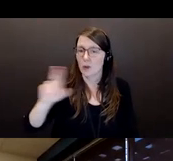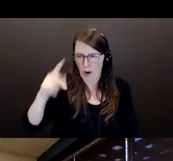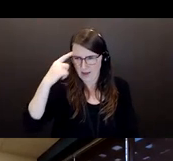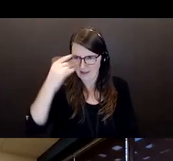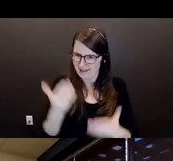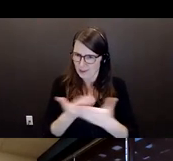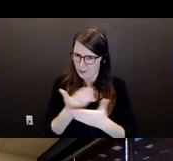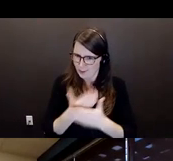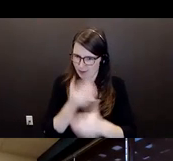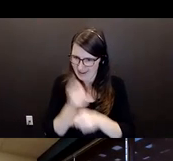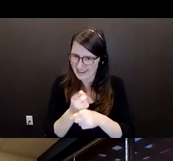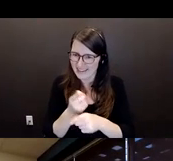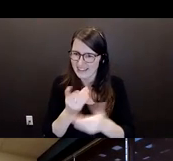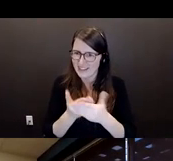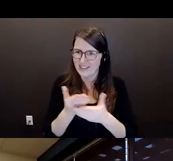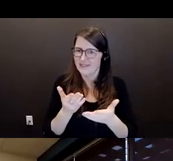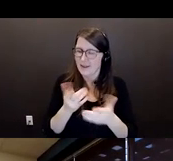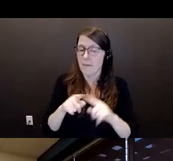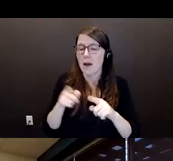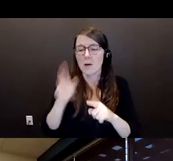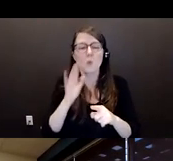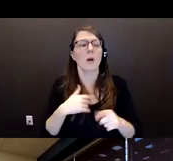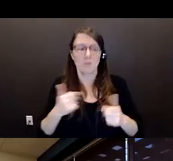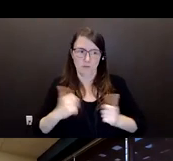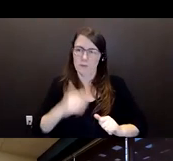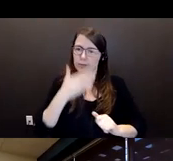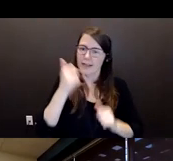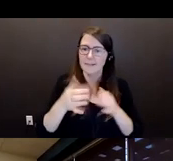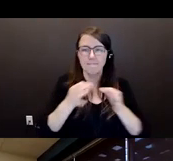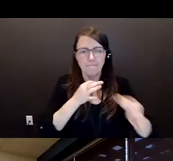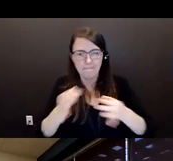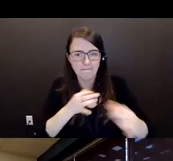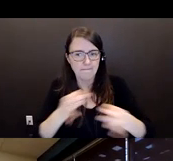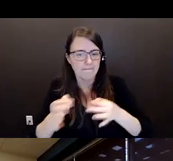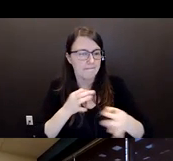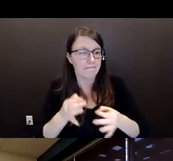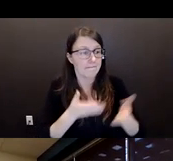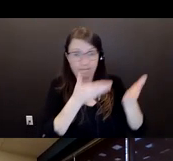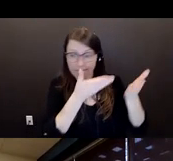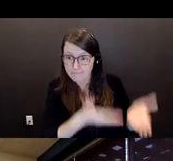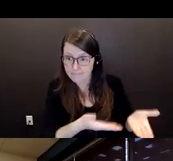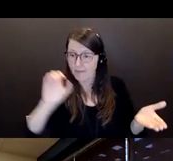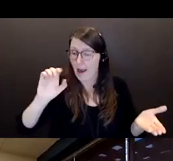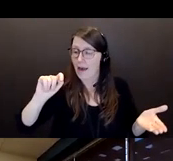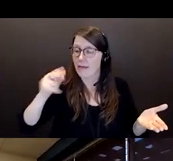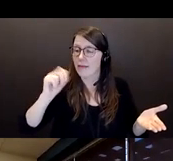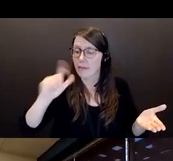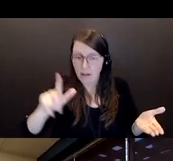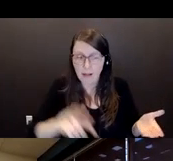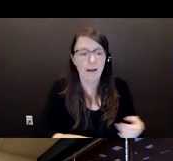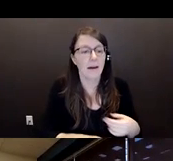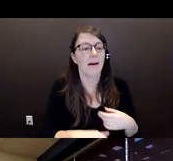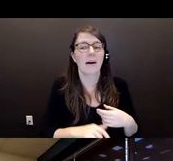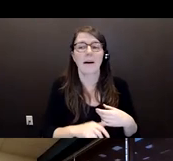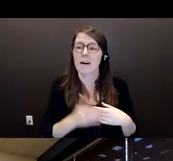she's going to do her best to give you a little insight into Ethel and then, of course, her relationship from the early